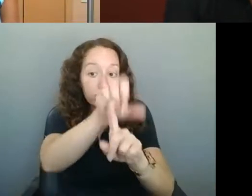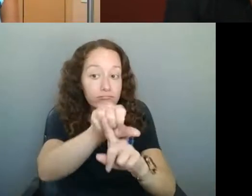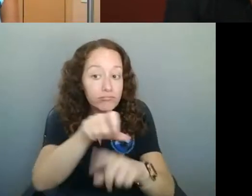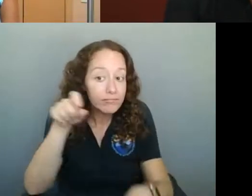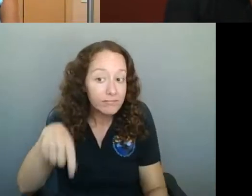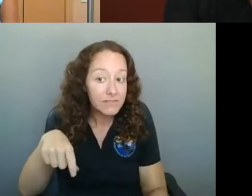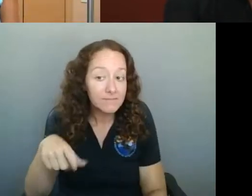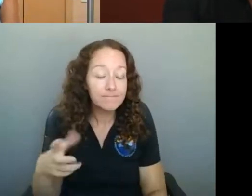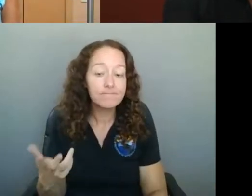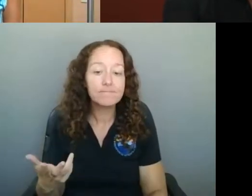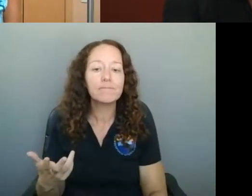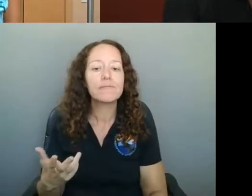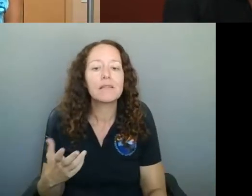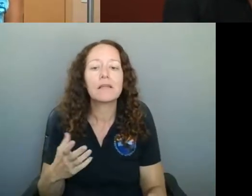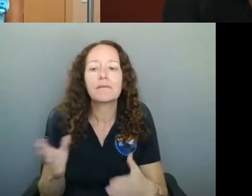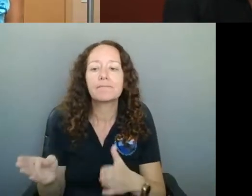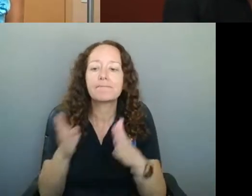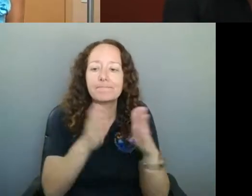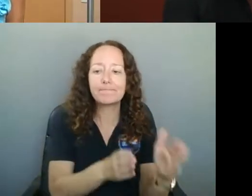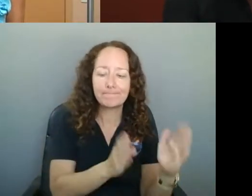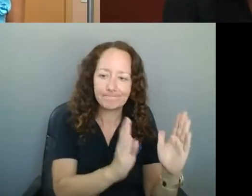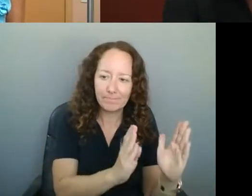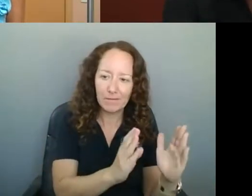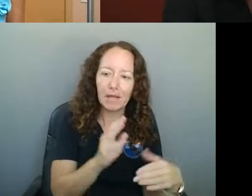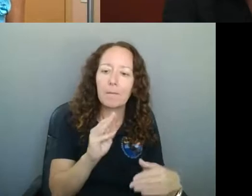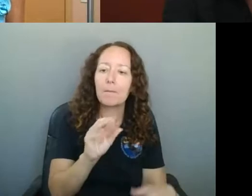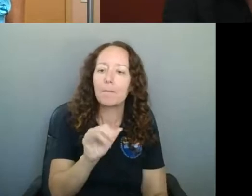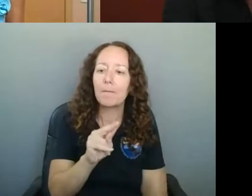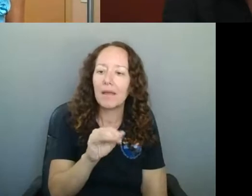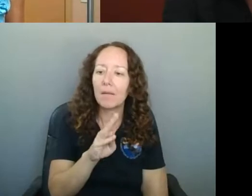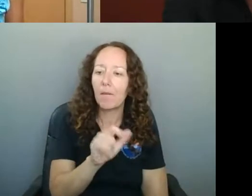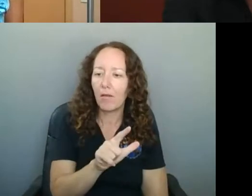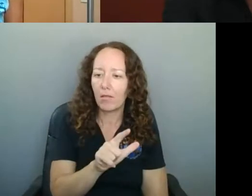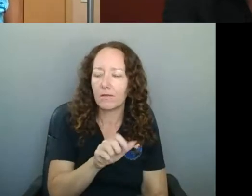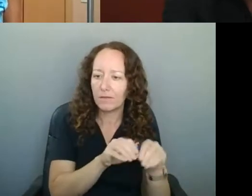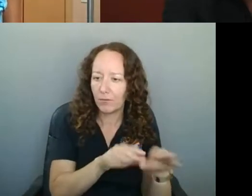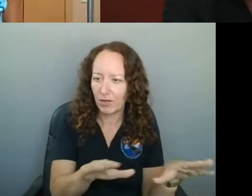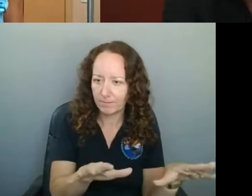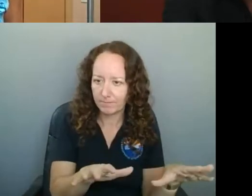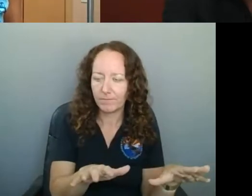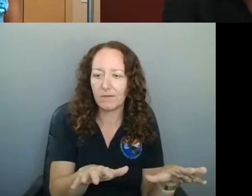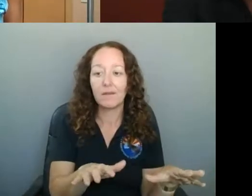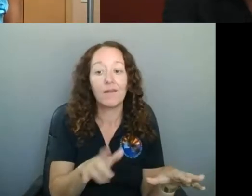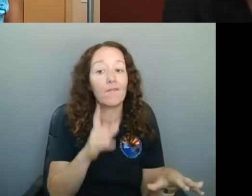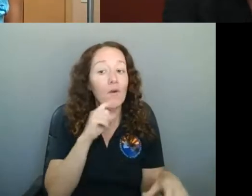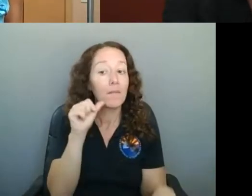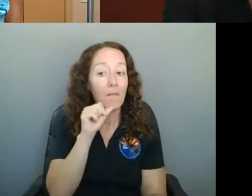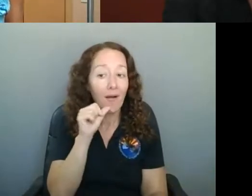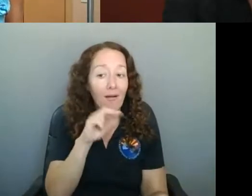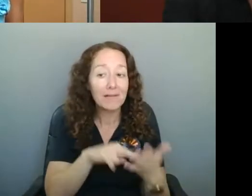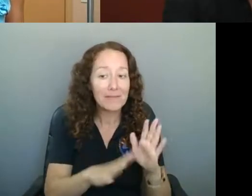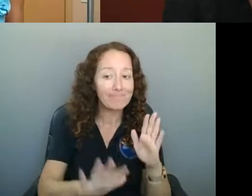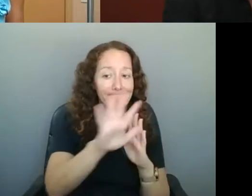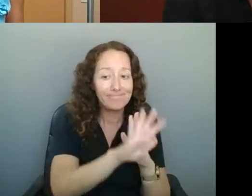minimal spread. And for bars, if you're not serving food, that's a 3% positivity rate